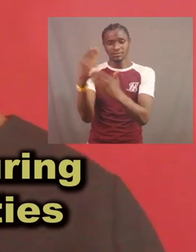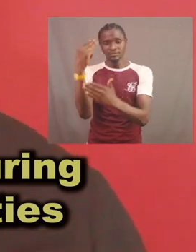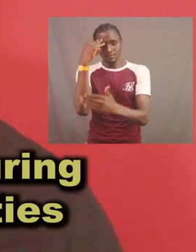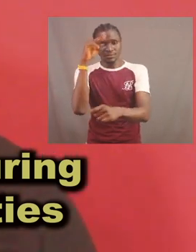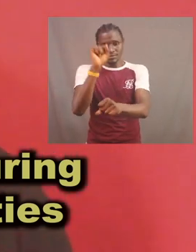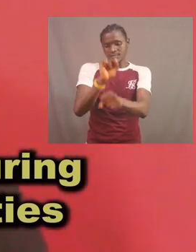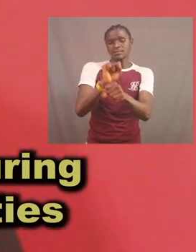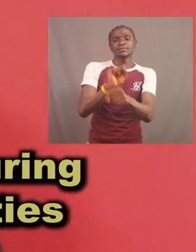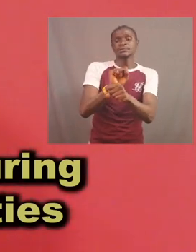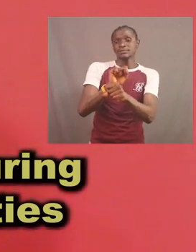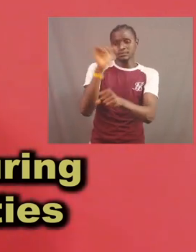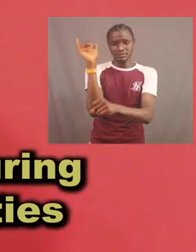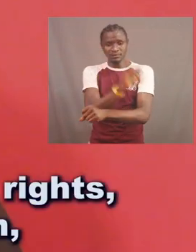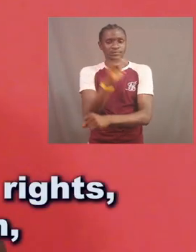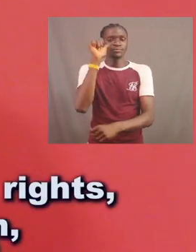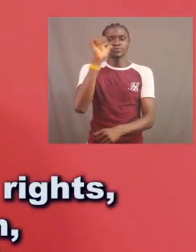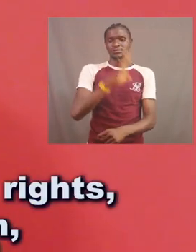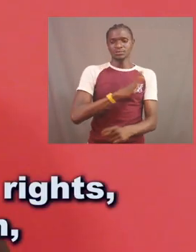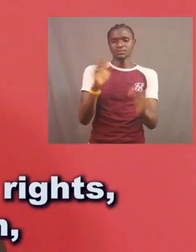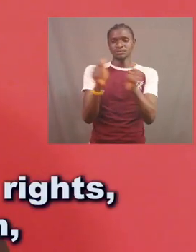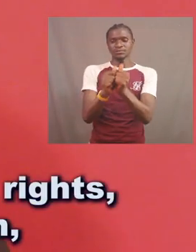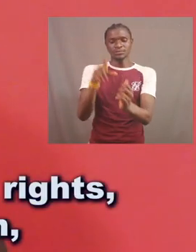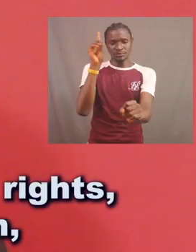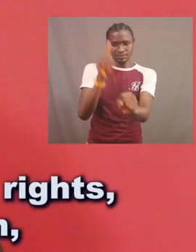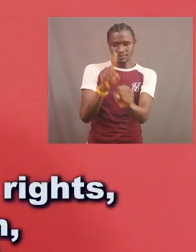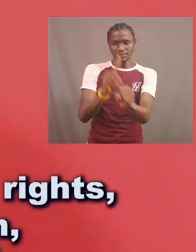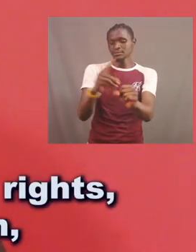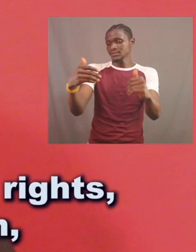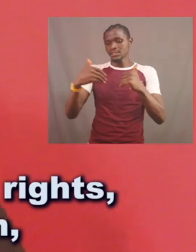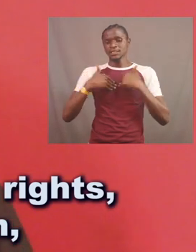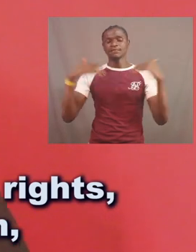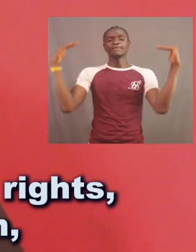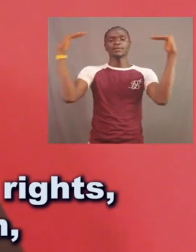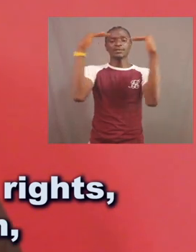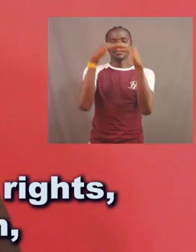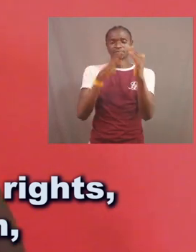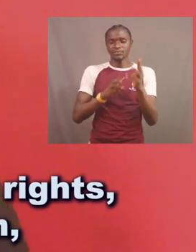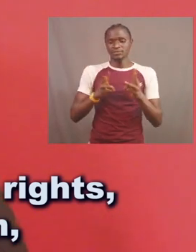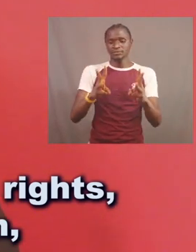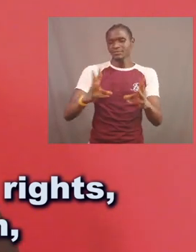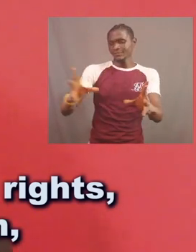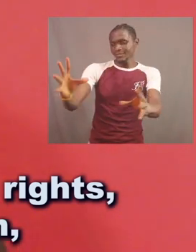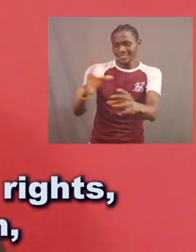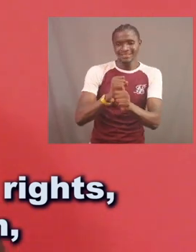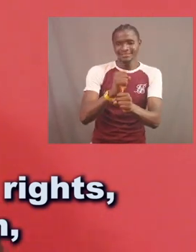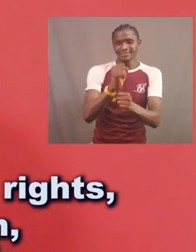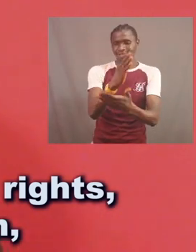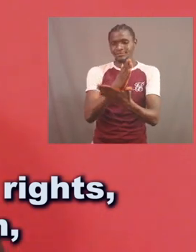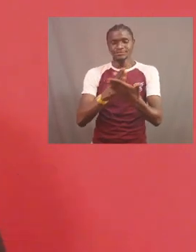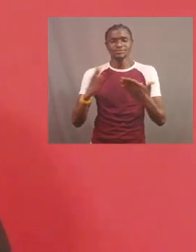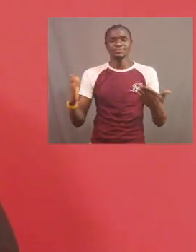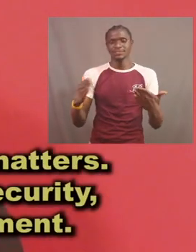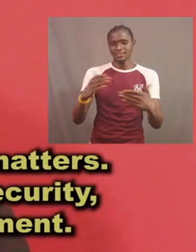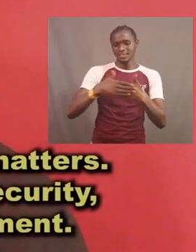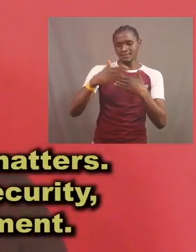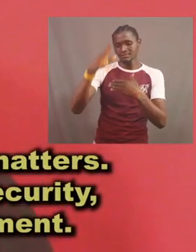ensuring that women with disabilities have equal access to inheritance rights, protection from exploitation